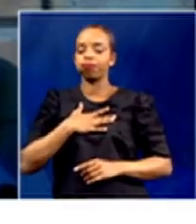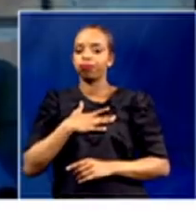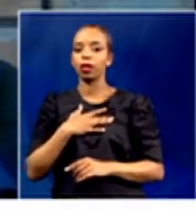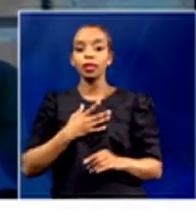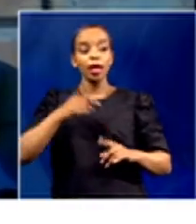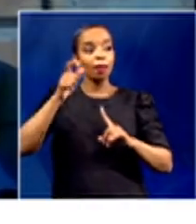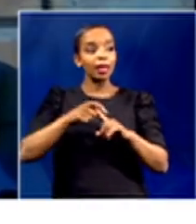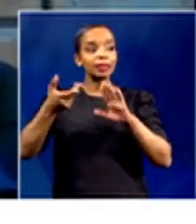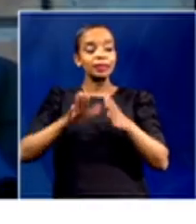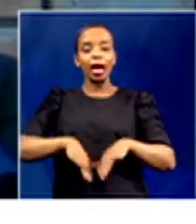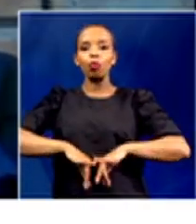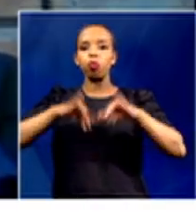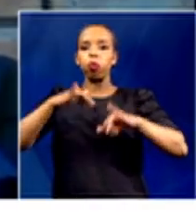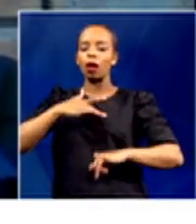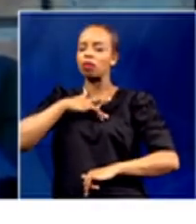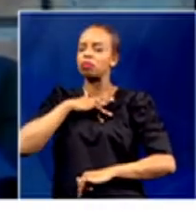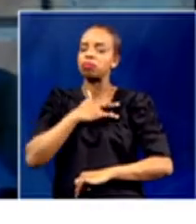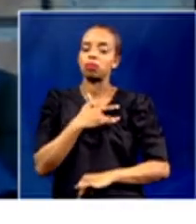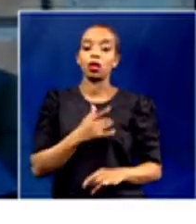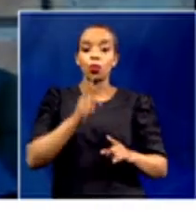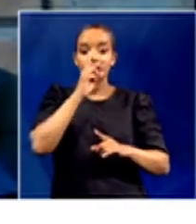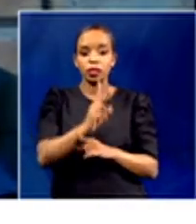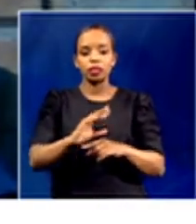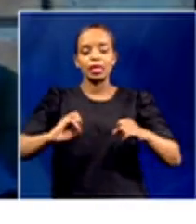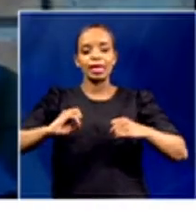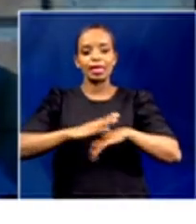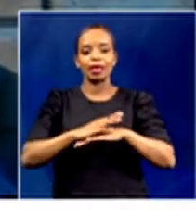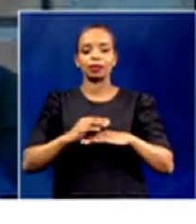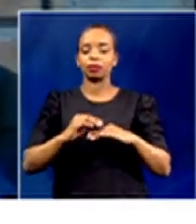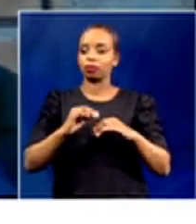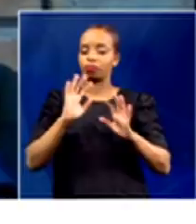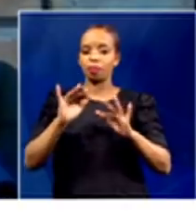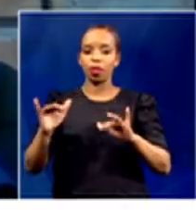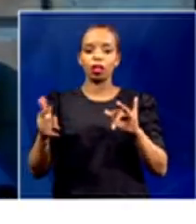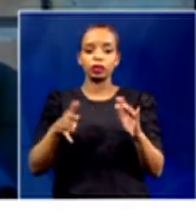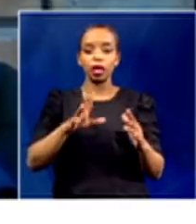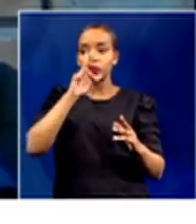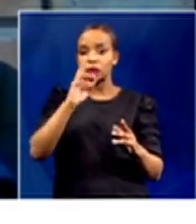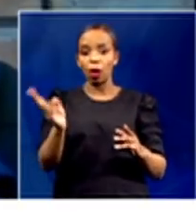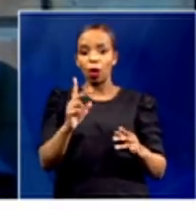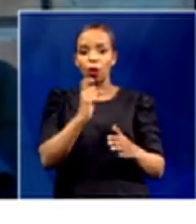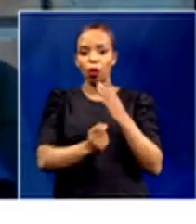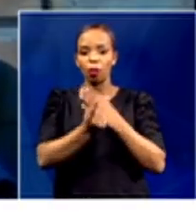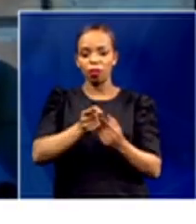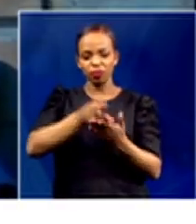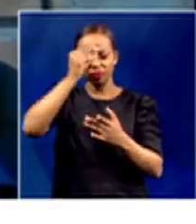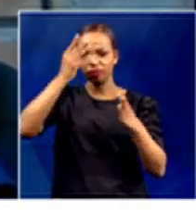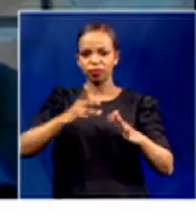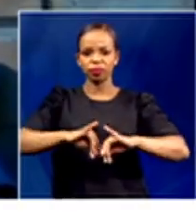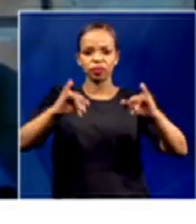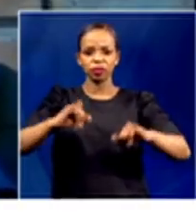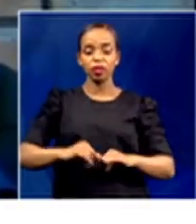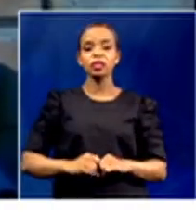And we've seen cases of deaths. With the learners, it's exactly the same. And of course, that's extended to the parents. So from the very outset, we